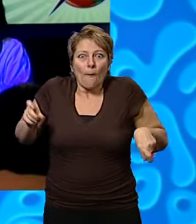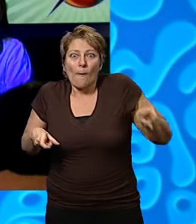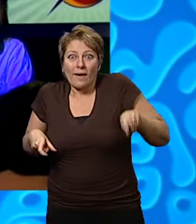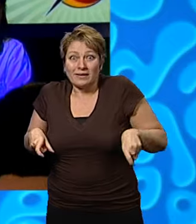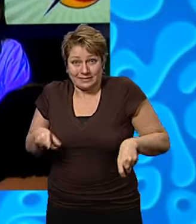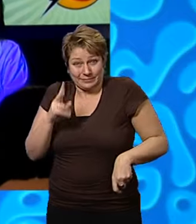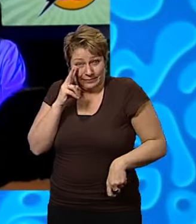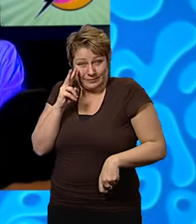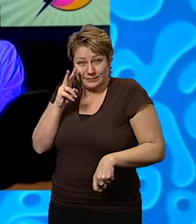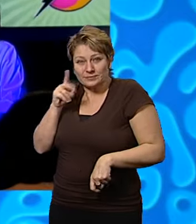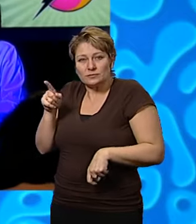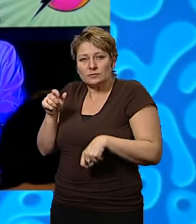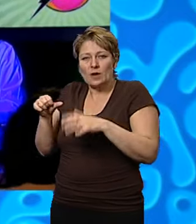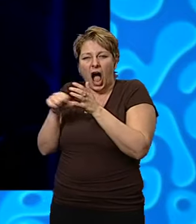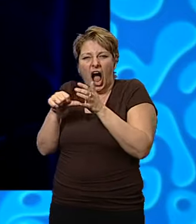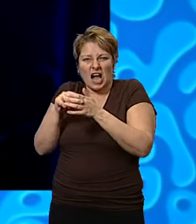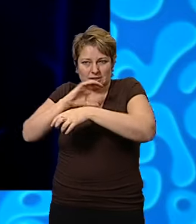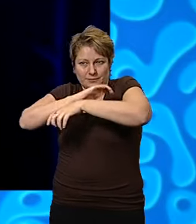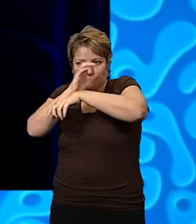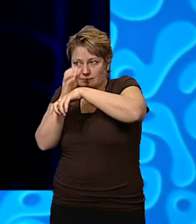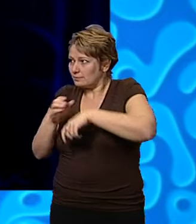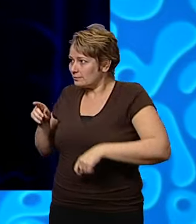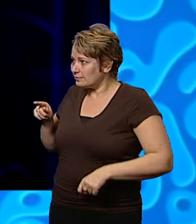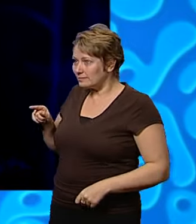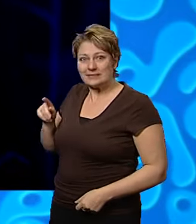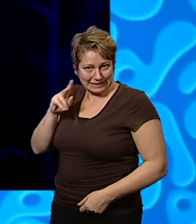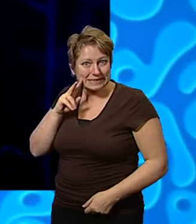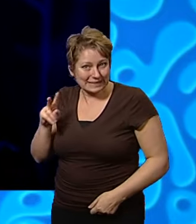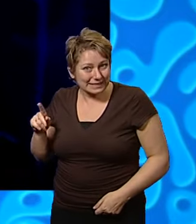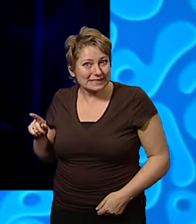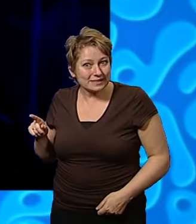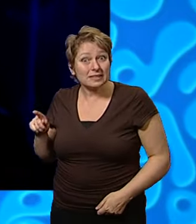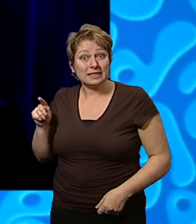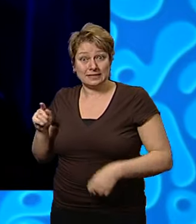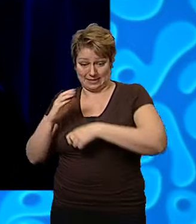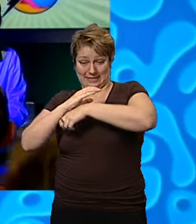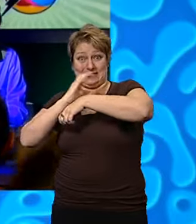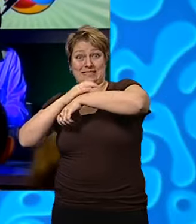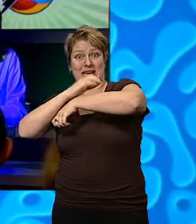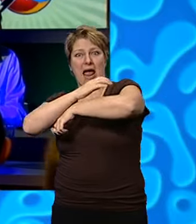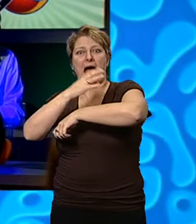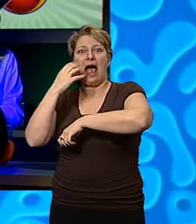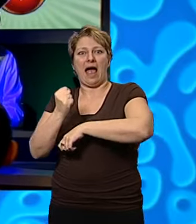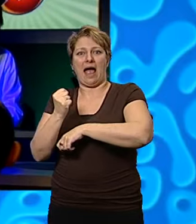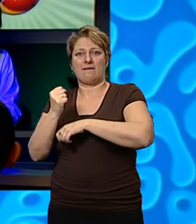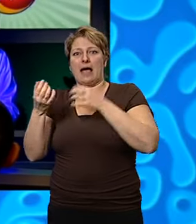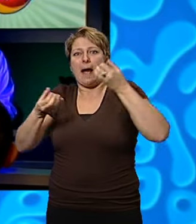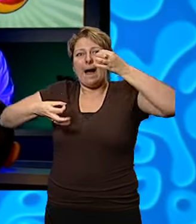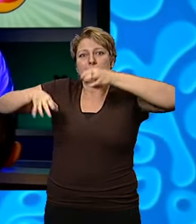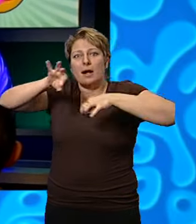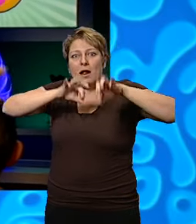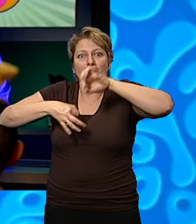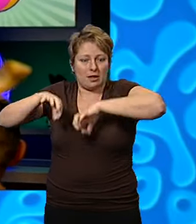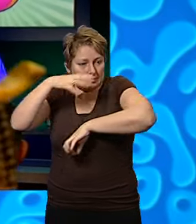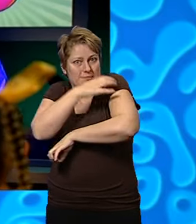Now, can you see the hard shell on the scorpions? Yes. Yeah? Well, in the shell is a chemical that reflects the ultraviolet light.